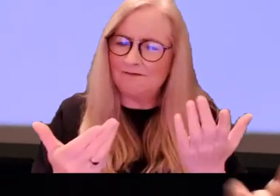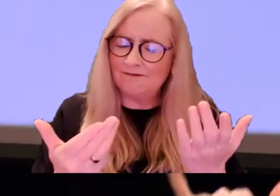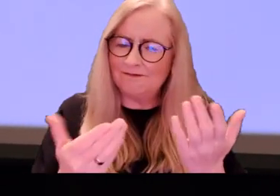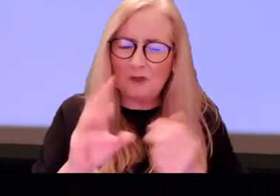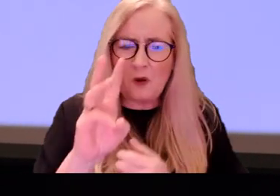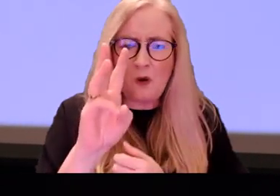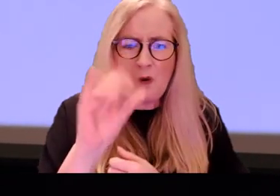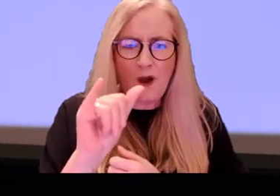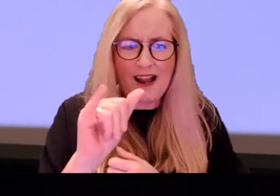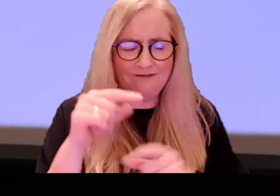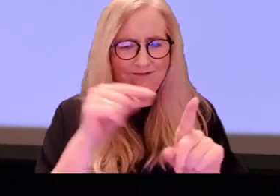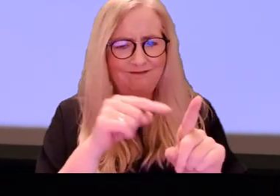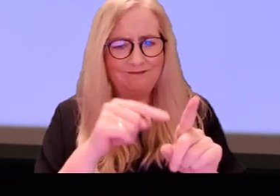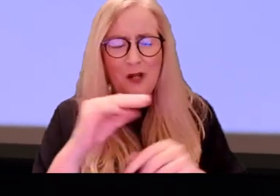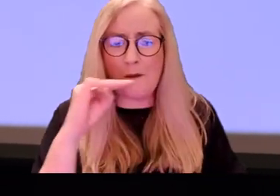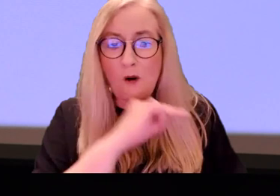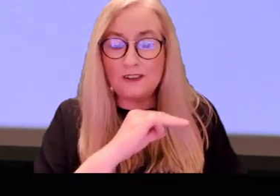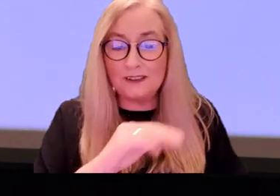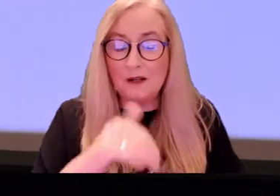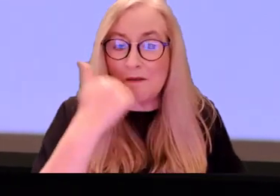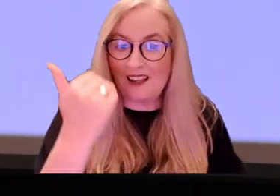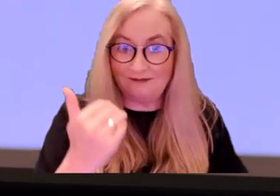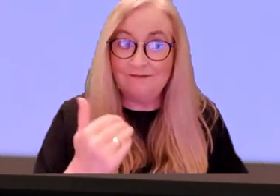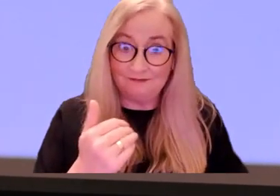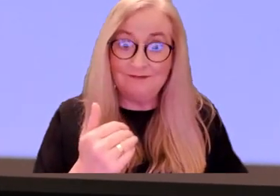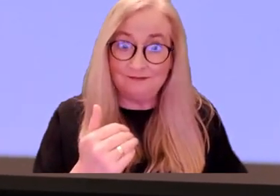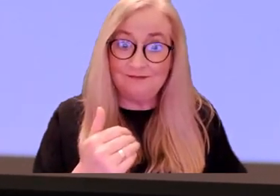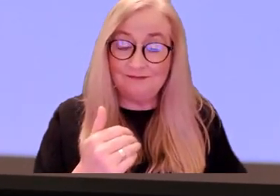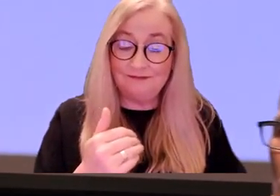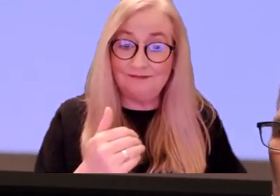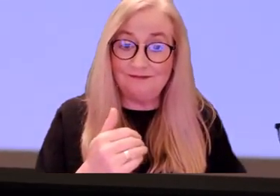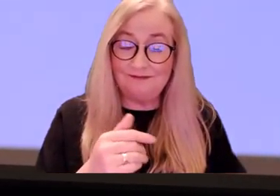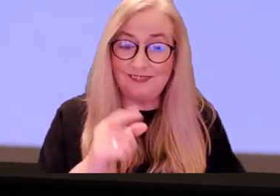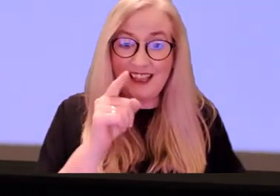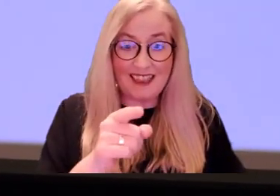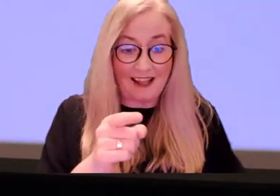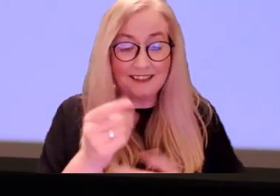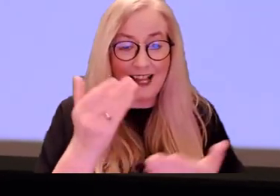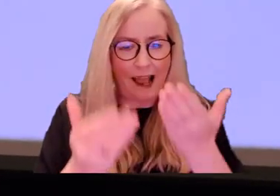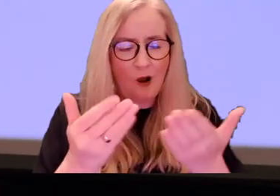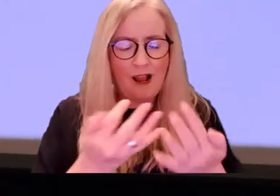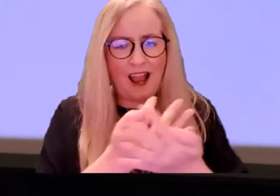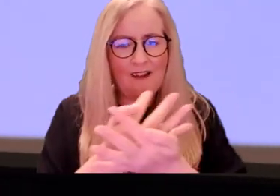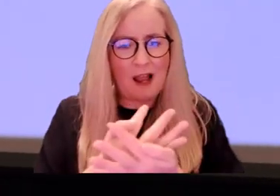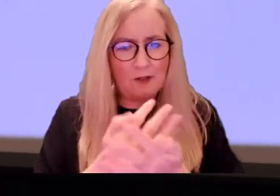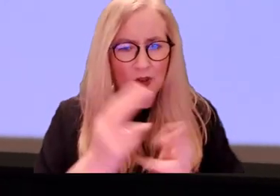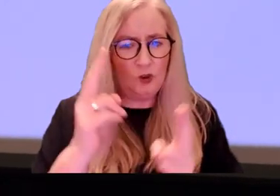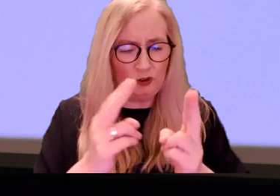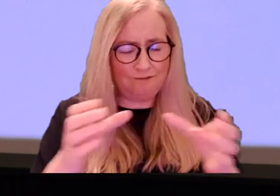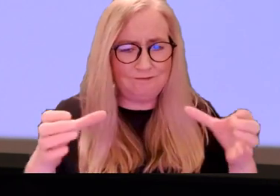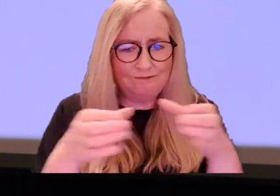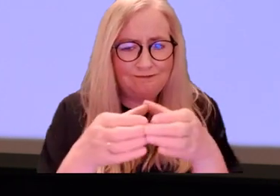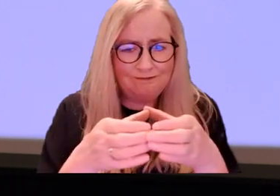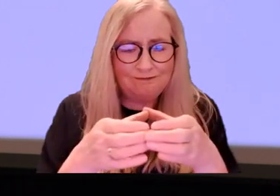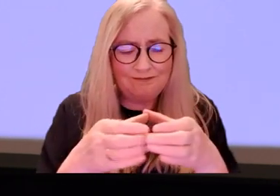Why is this so important? Because that's how a family should